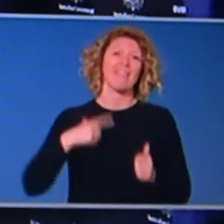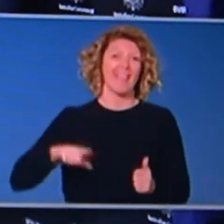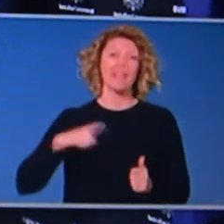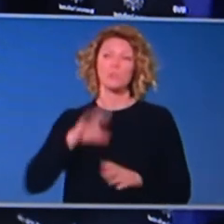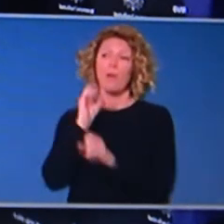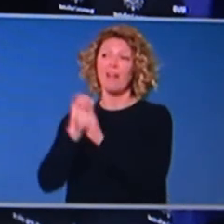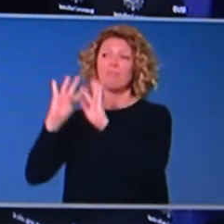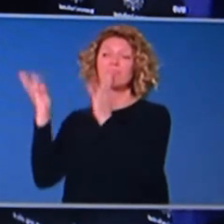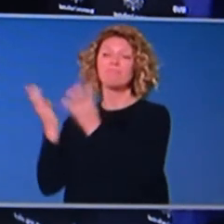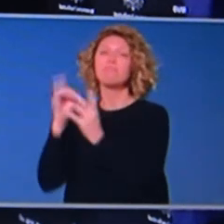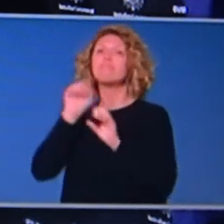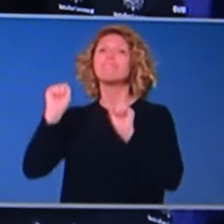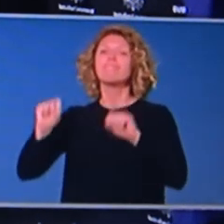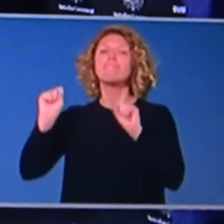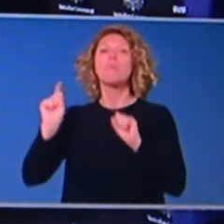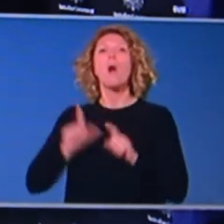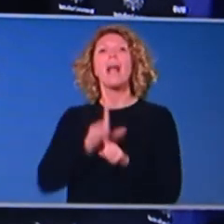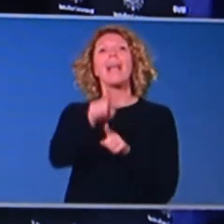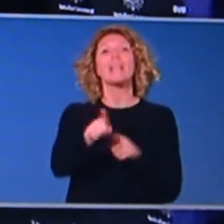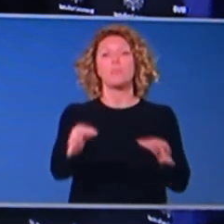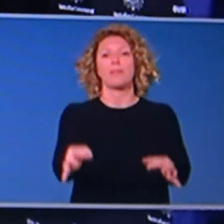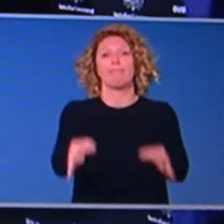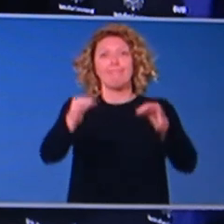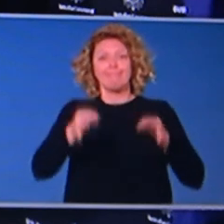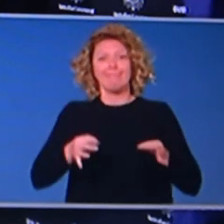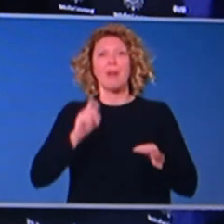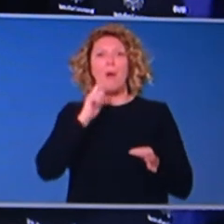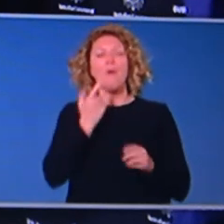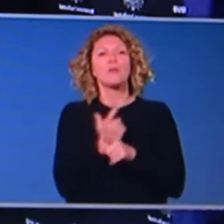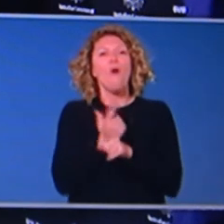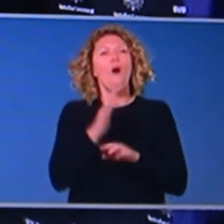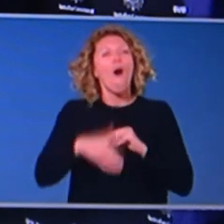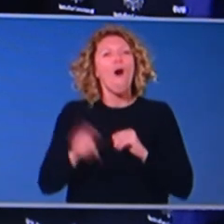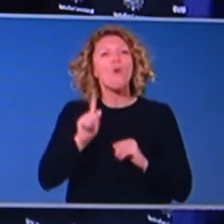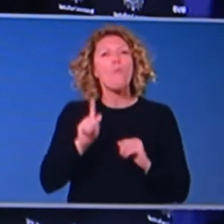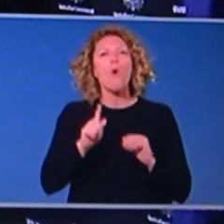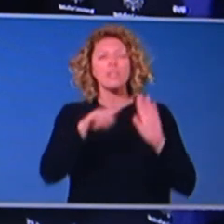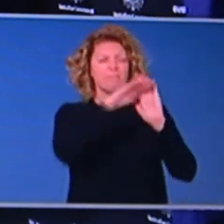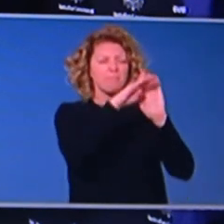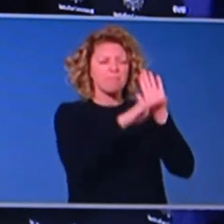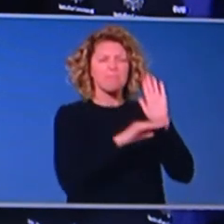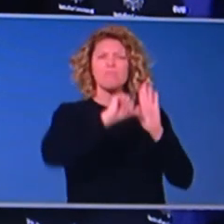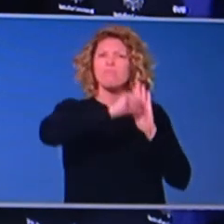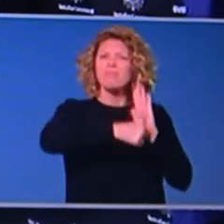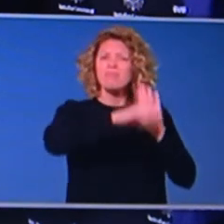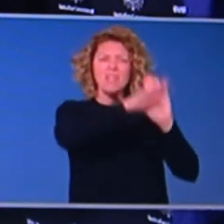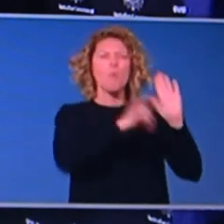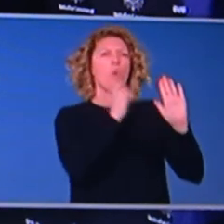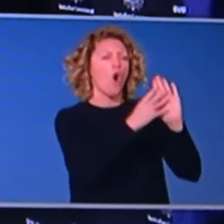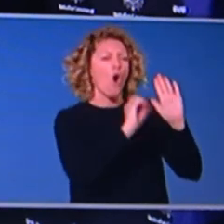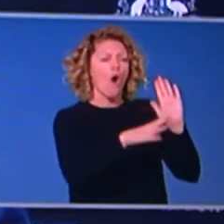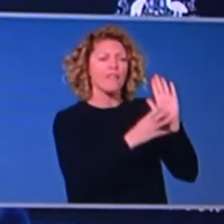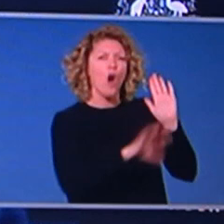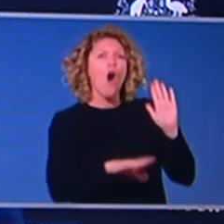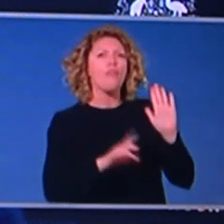Cabinet has said, bring back next week, some measures for careful consideration of